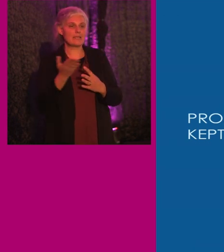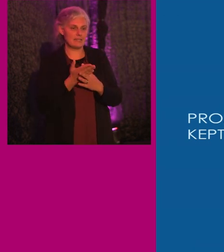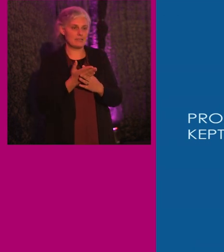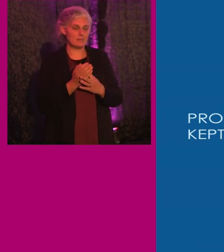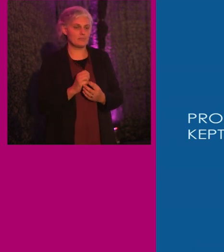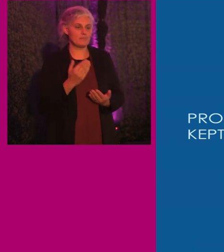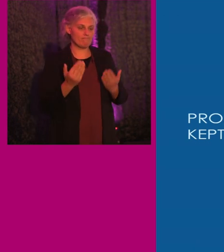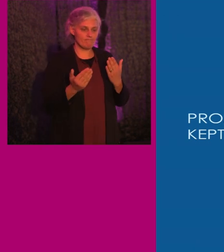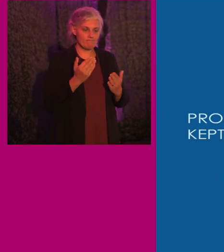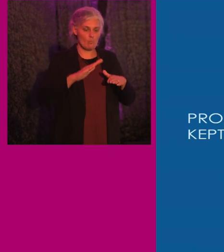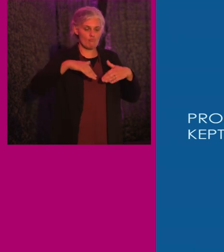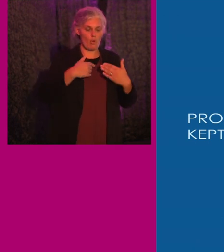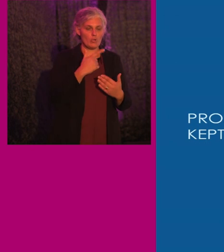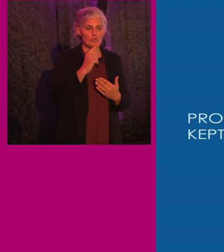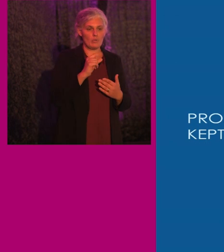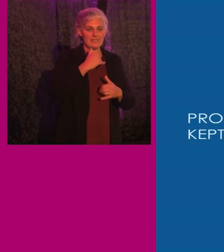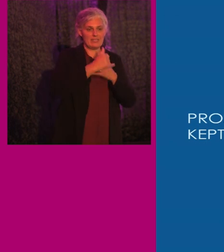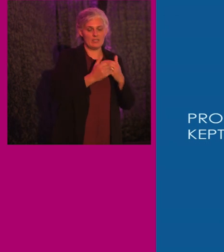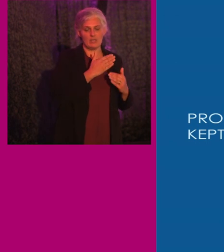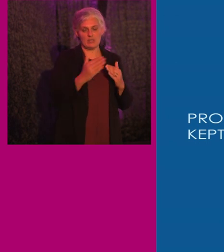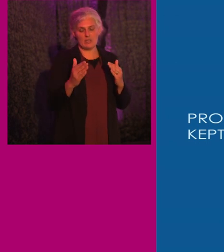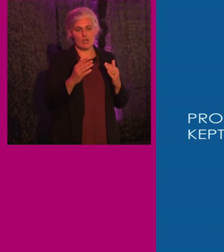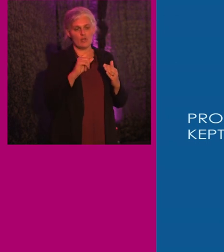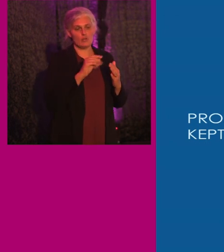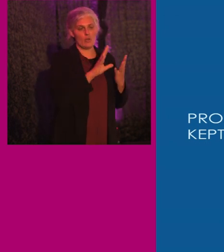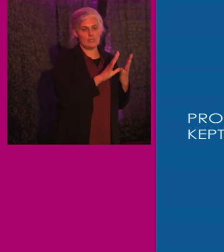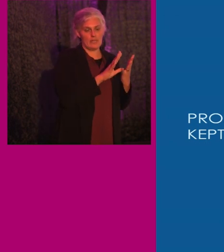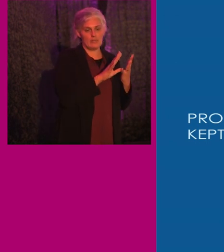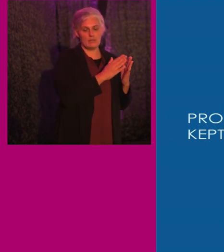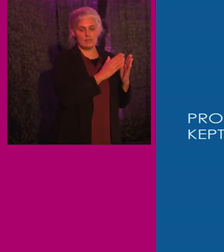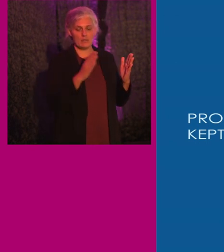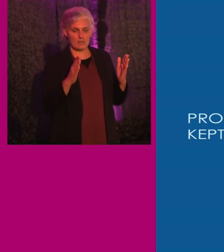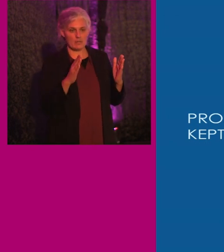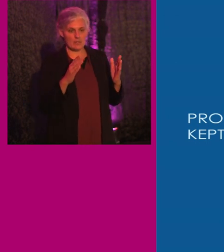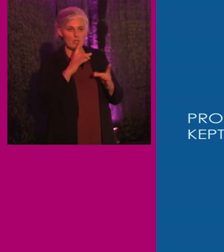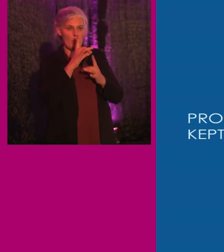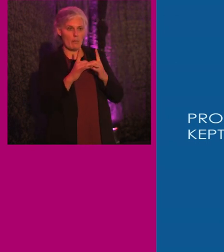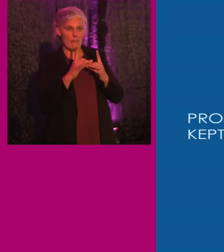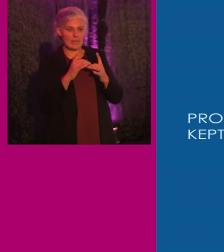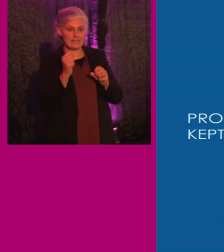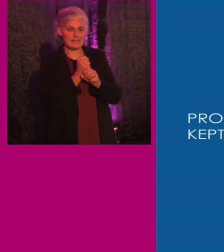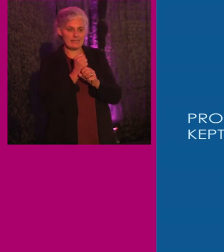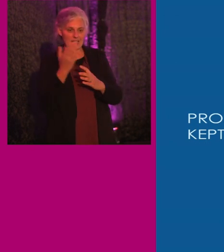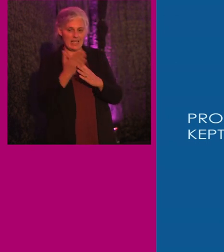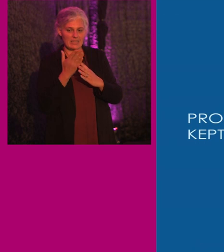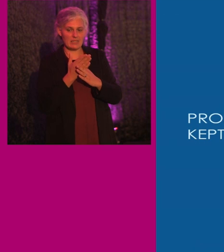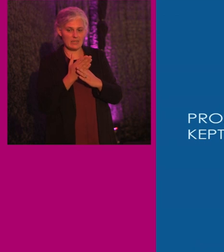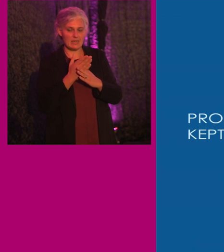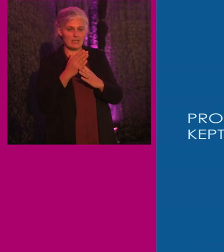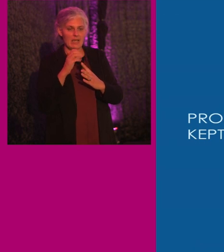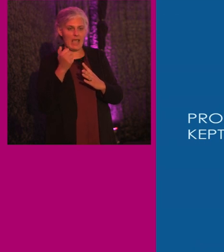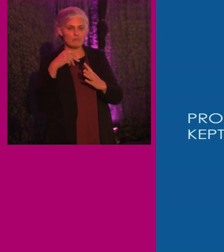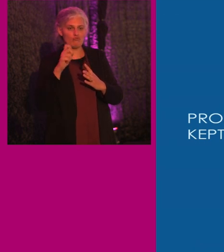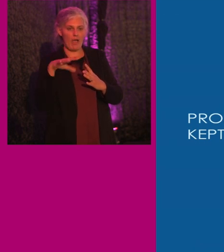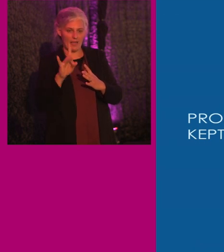The provided 20 years to 2010 for Amtrak to make its stations accessible. But Amtrak